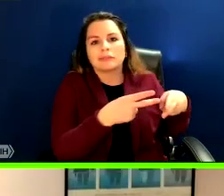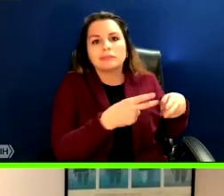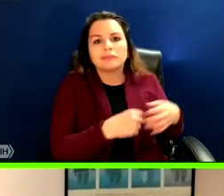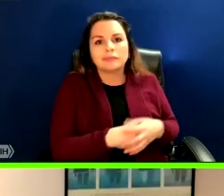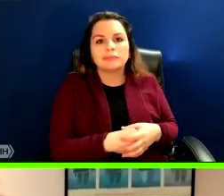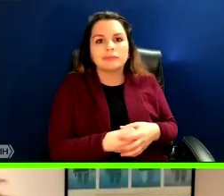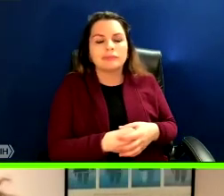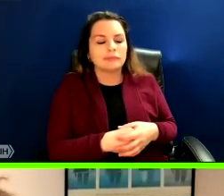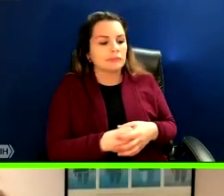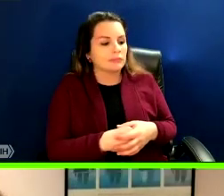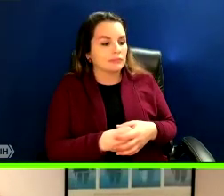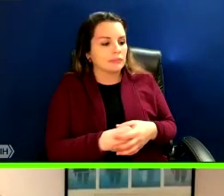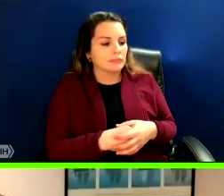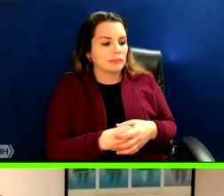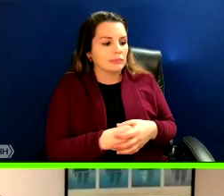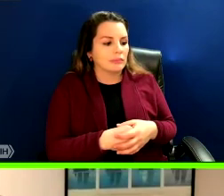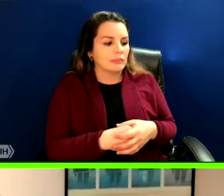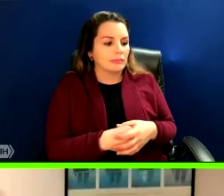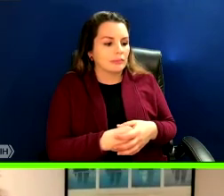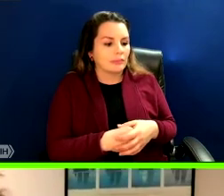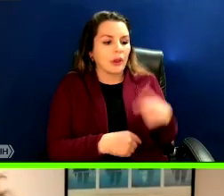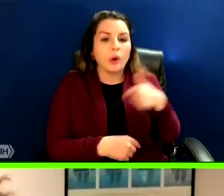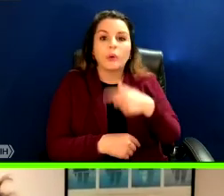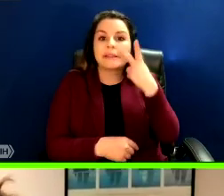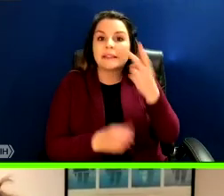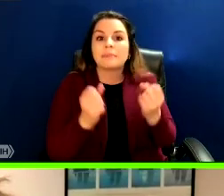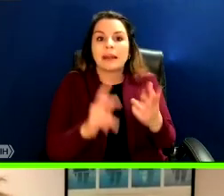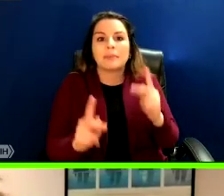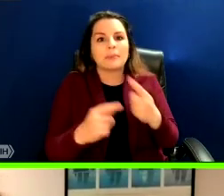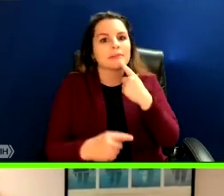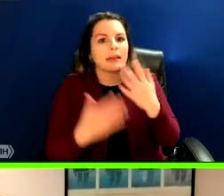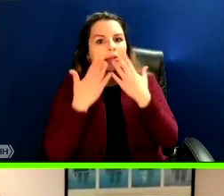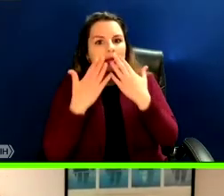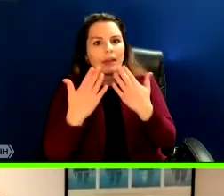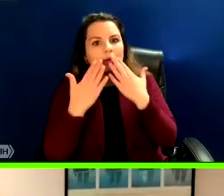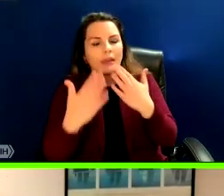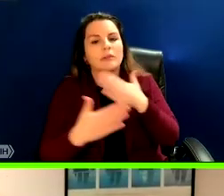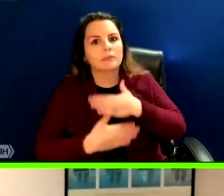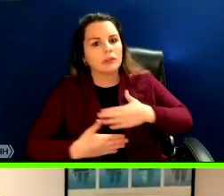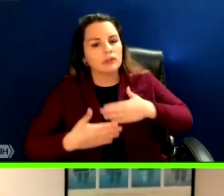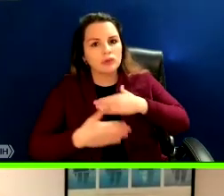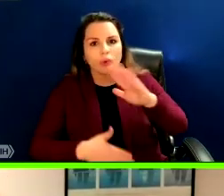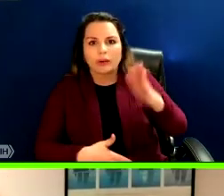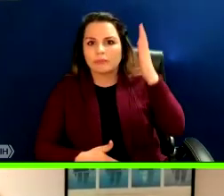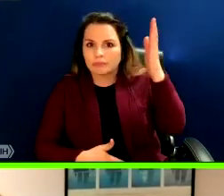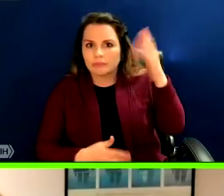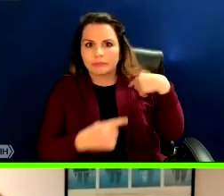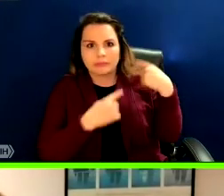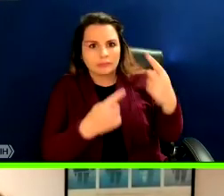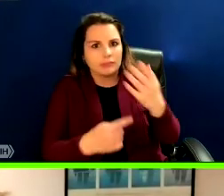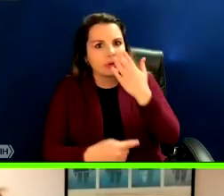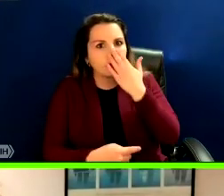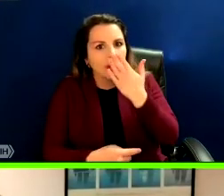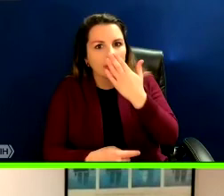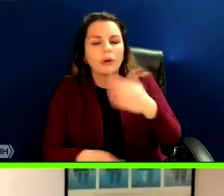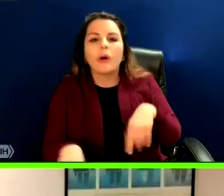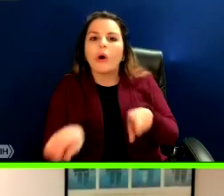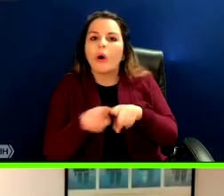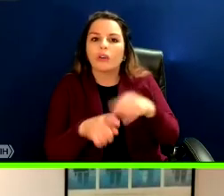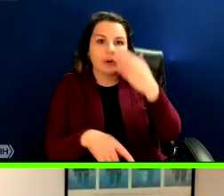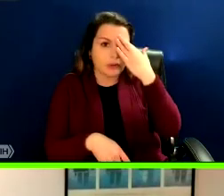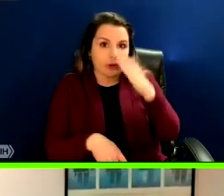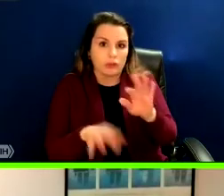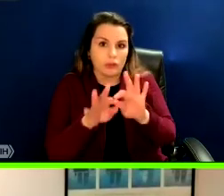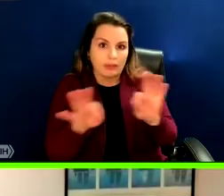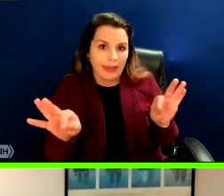So I'd be remiss not to say that there's we're seeing lots of people thanking you and having enjoyed this presentation very much. And I know that your language,